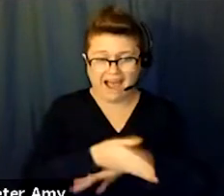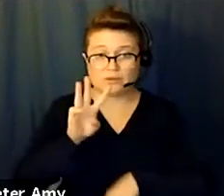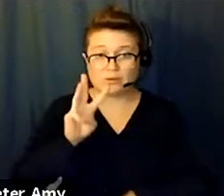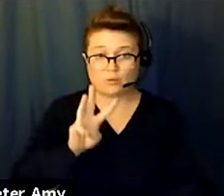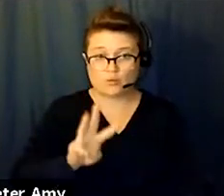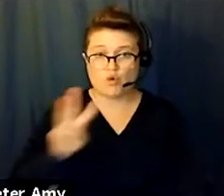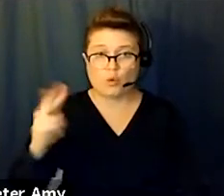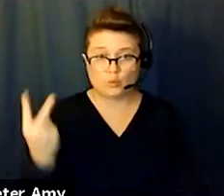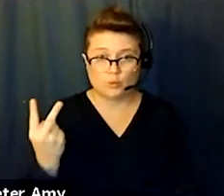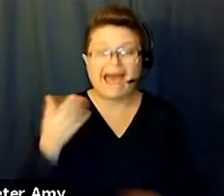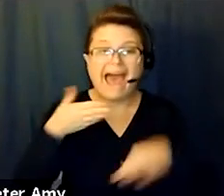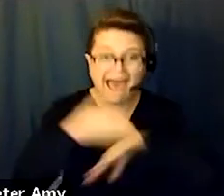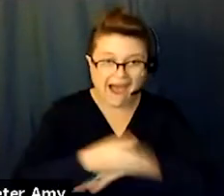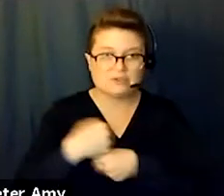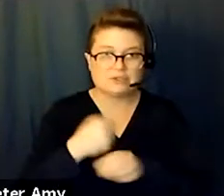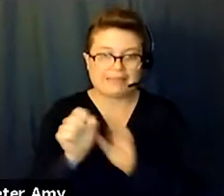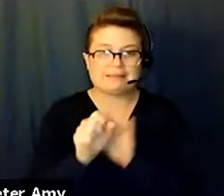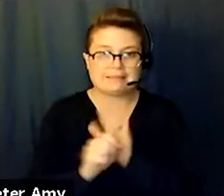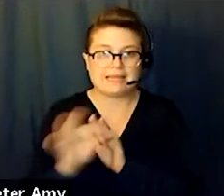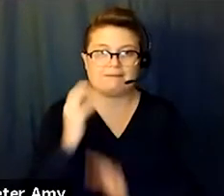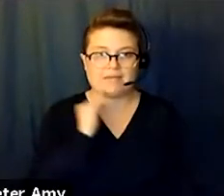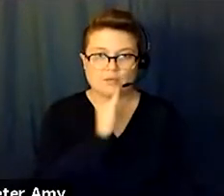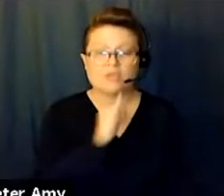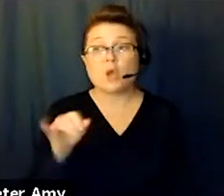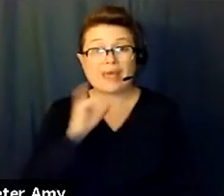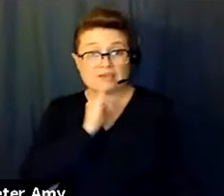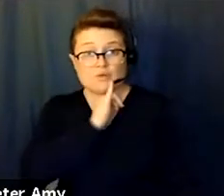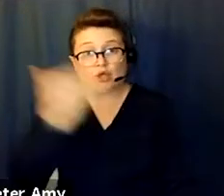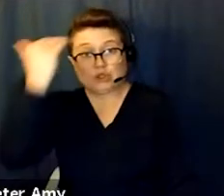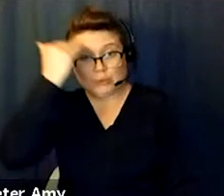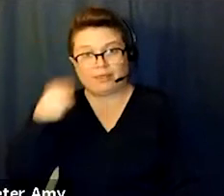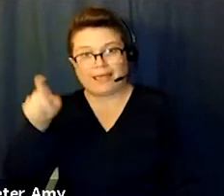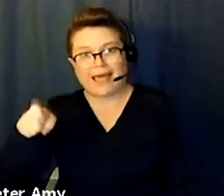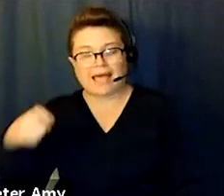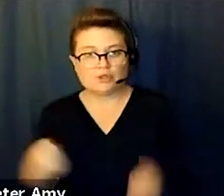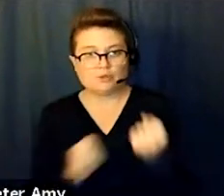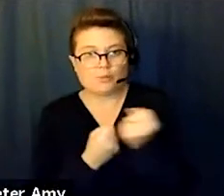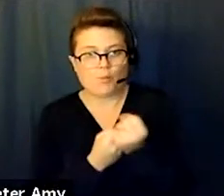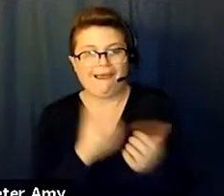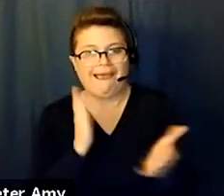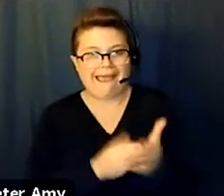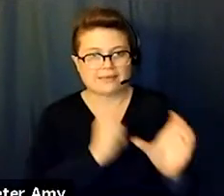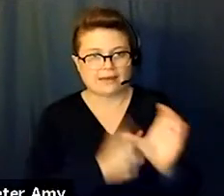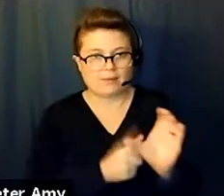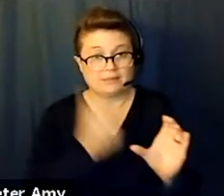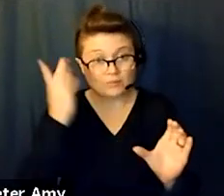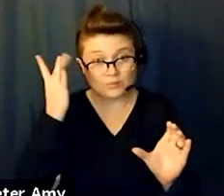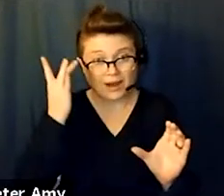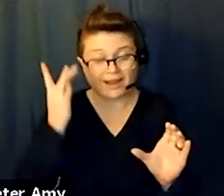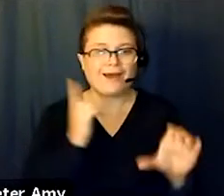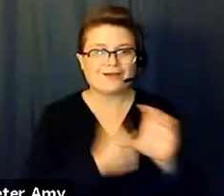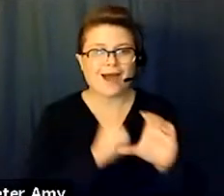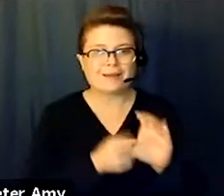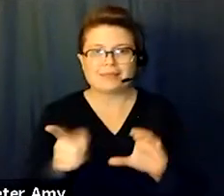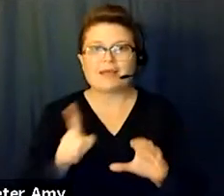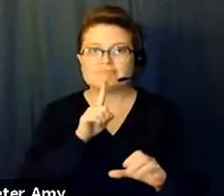creation of the State of Israel. The State of Israel knew that it had to fund anti-communism because communists are fundamentally